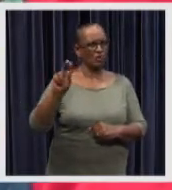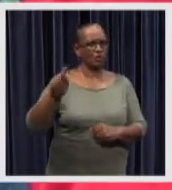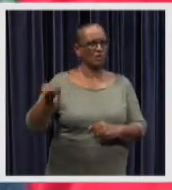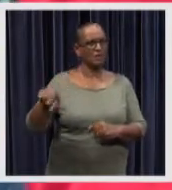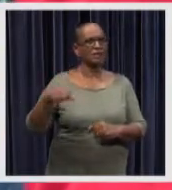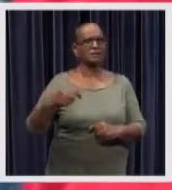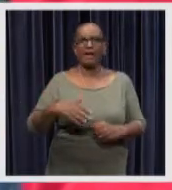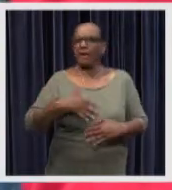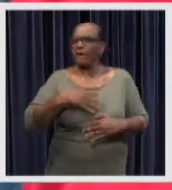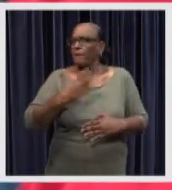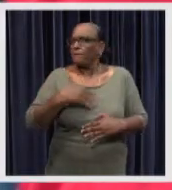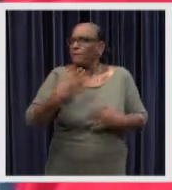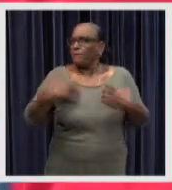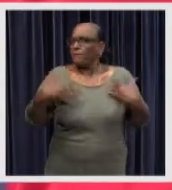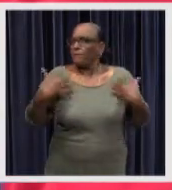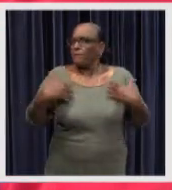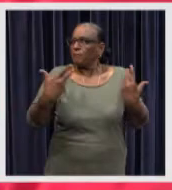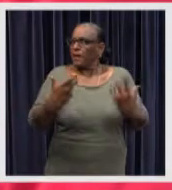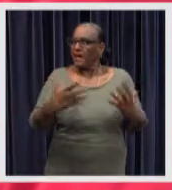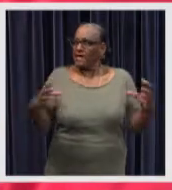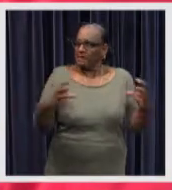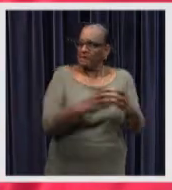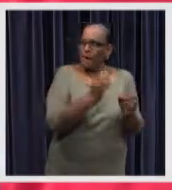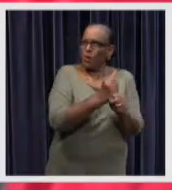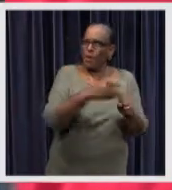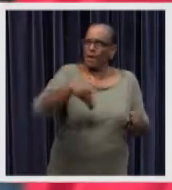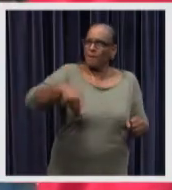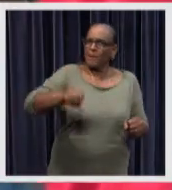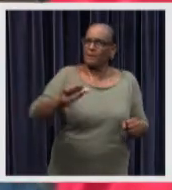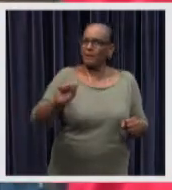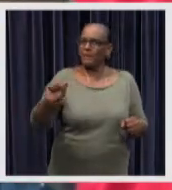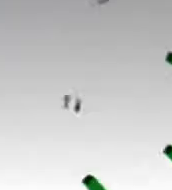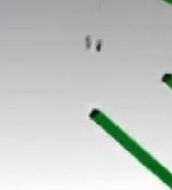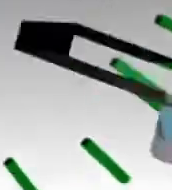is very pleased with the collaboration with the pansa group